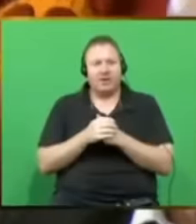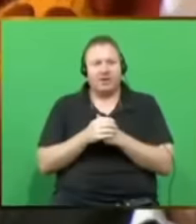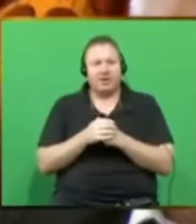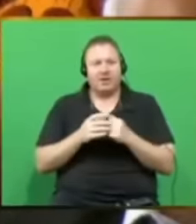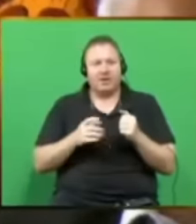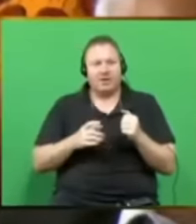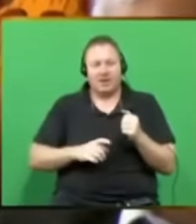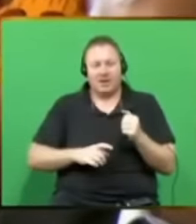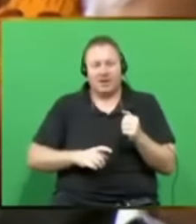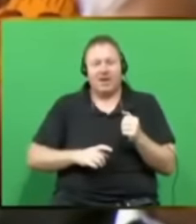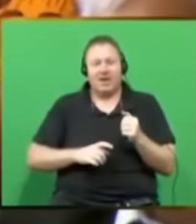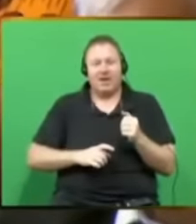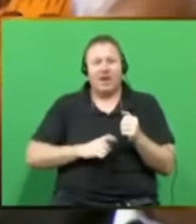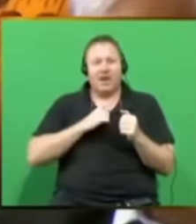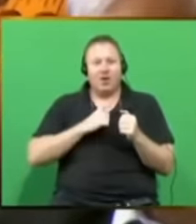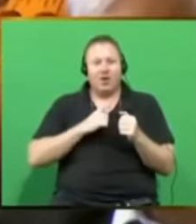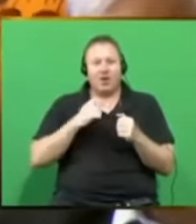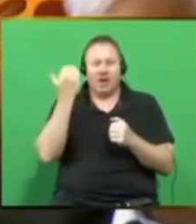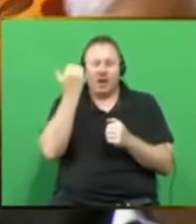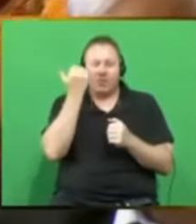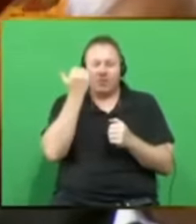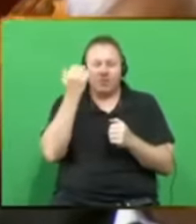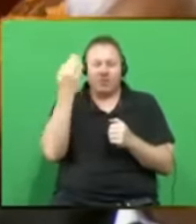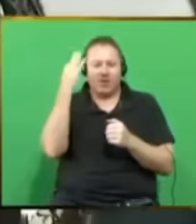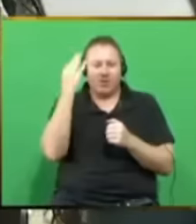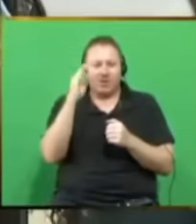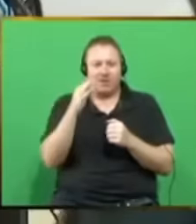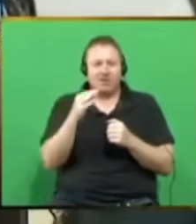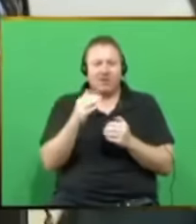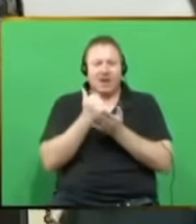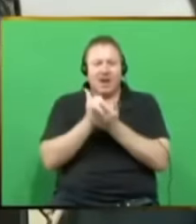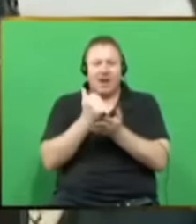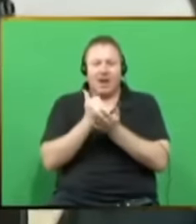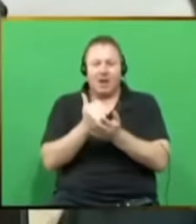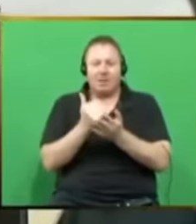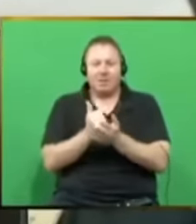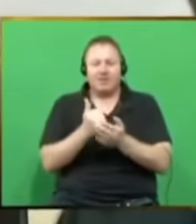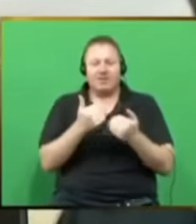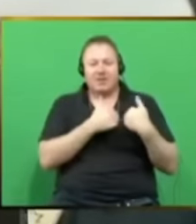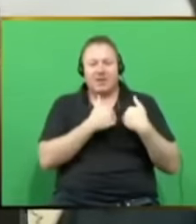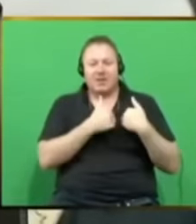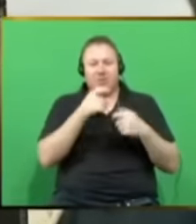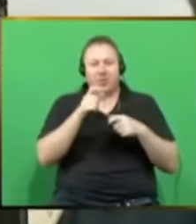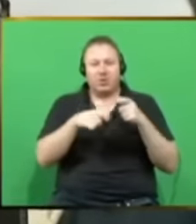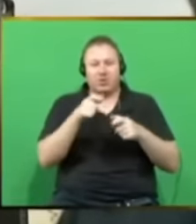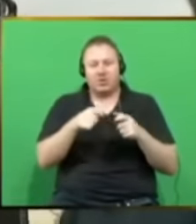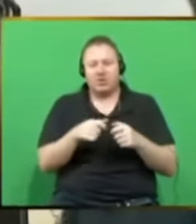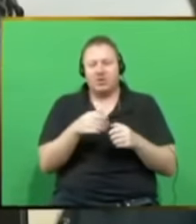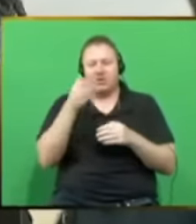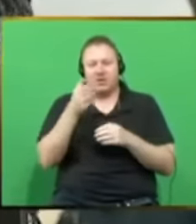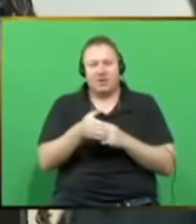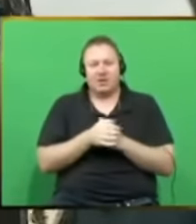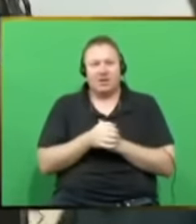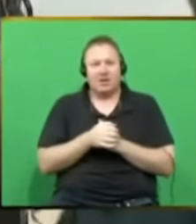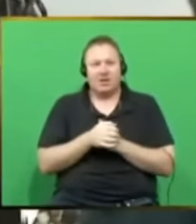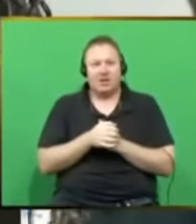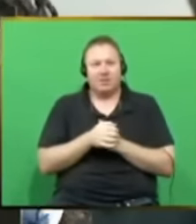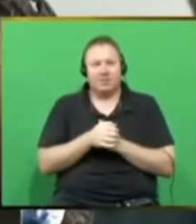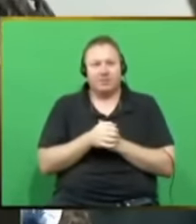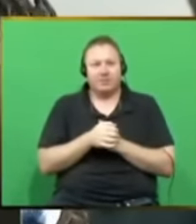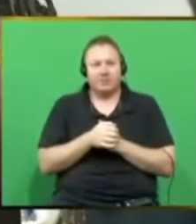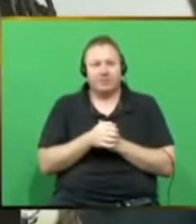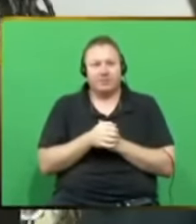government, we would ensure that a safety net for the most vulnerable in our society is there. These